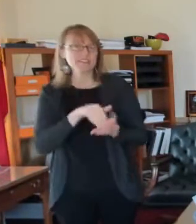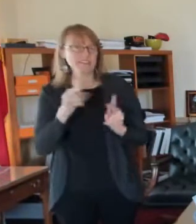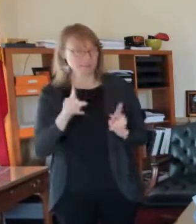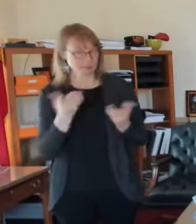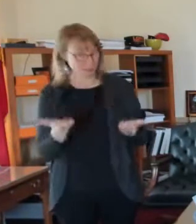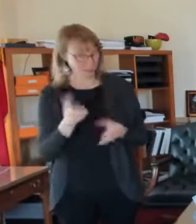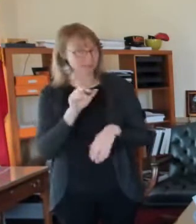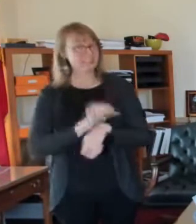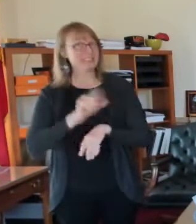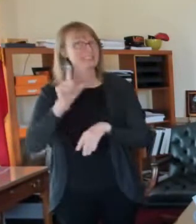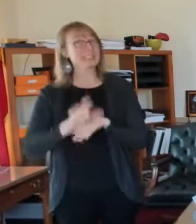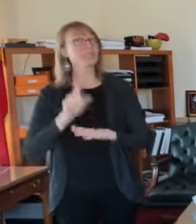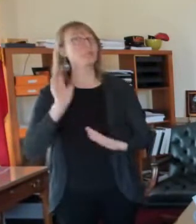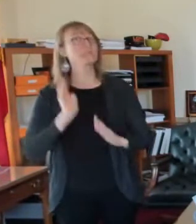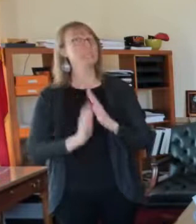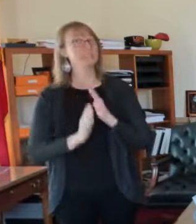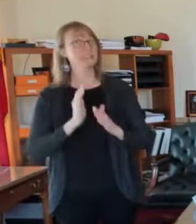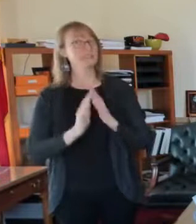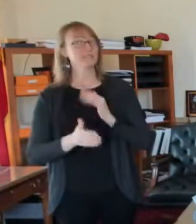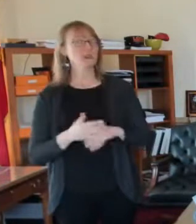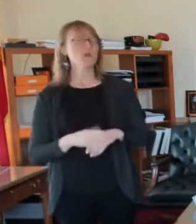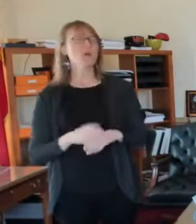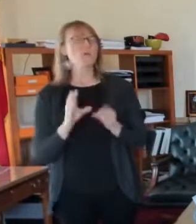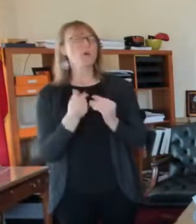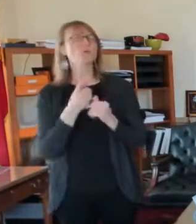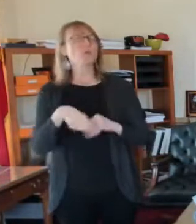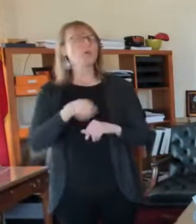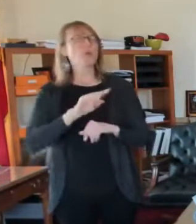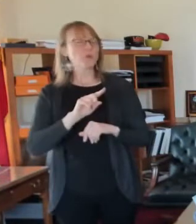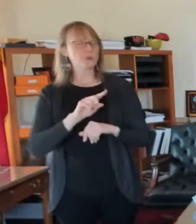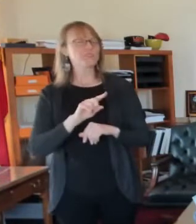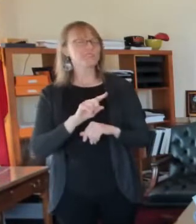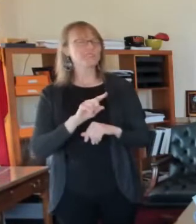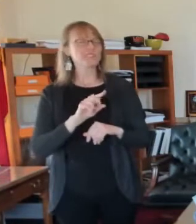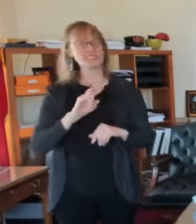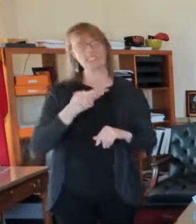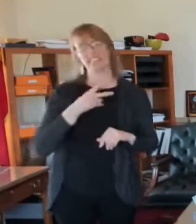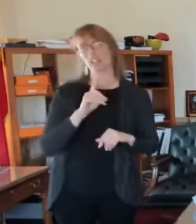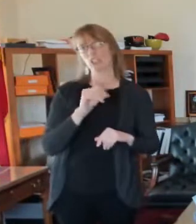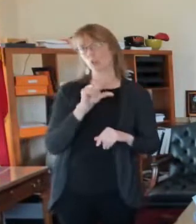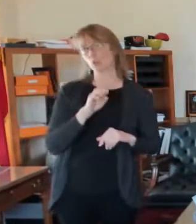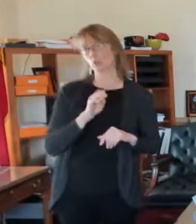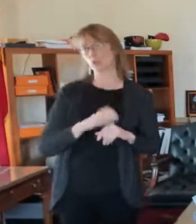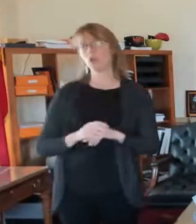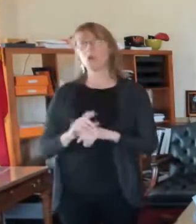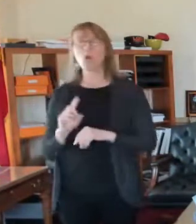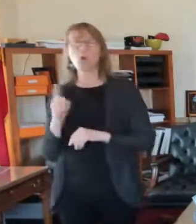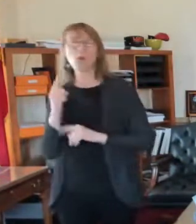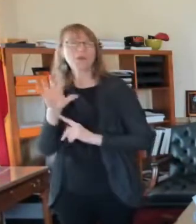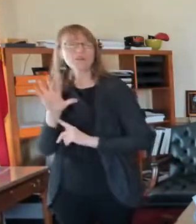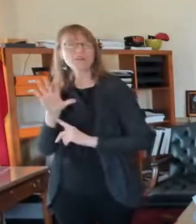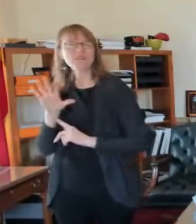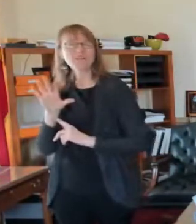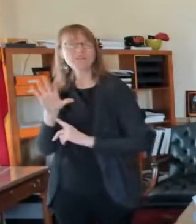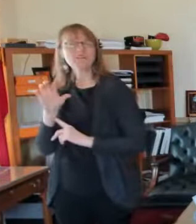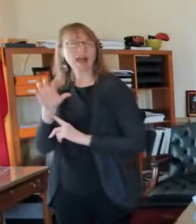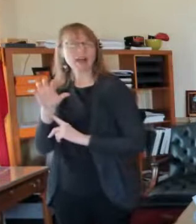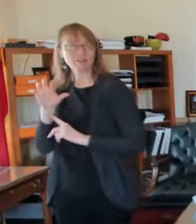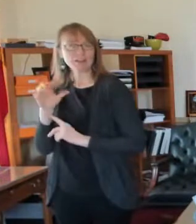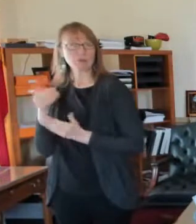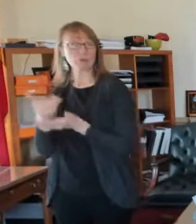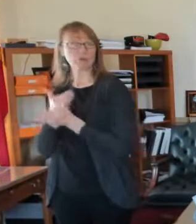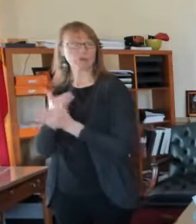Louis. Uh, and most of those were second doses, not all of them, all but about 500 were second doses. So,